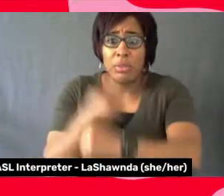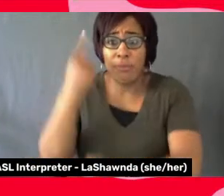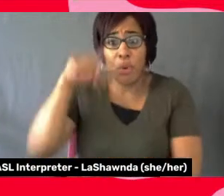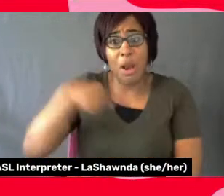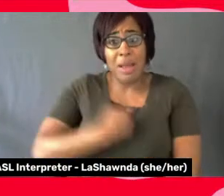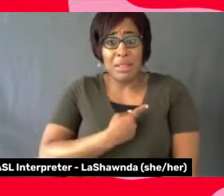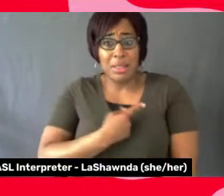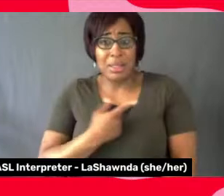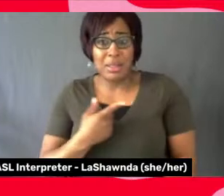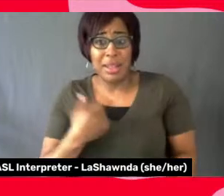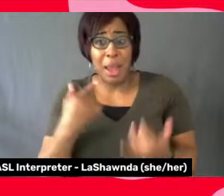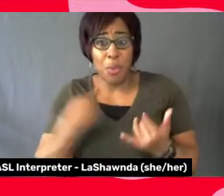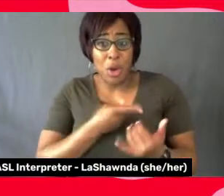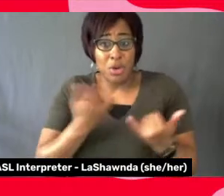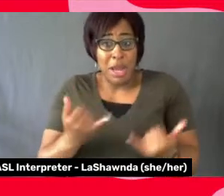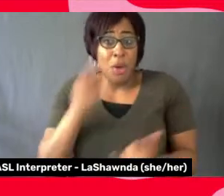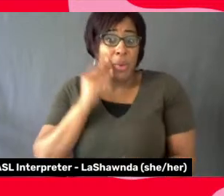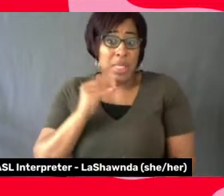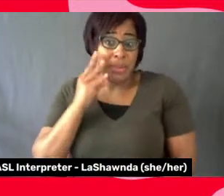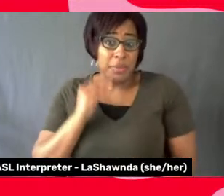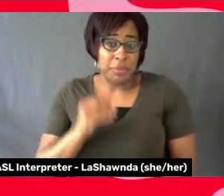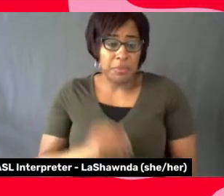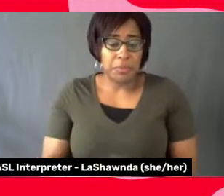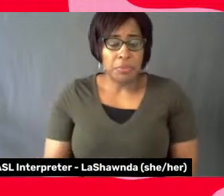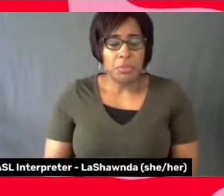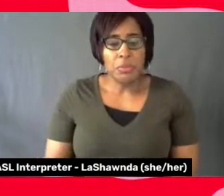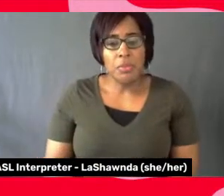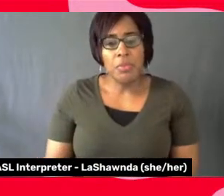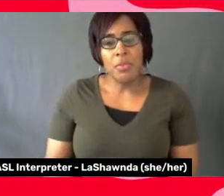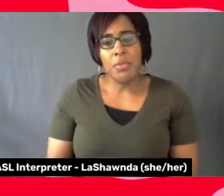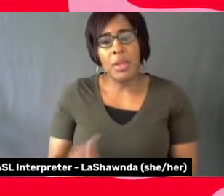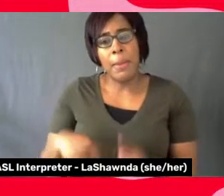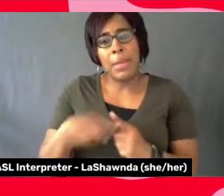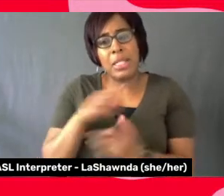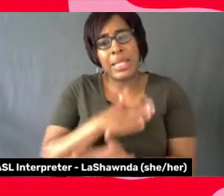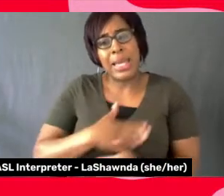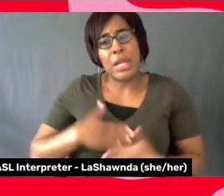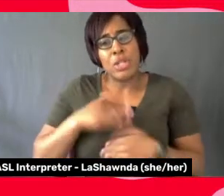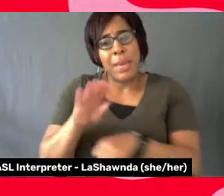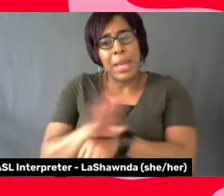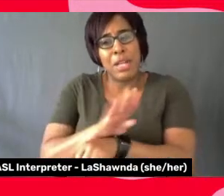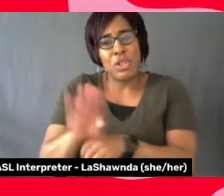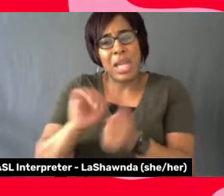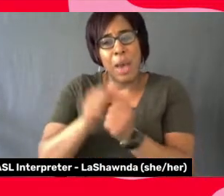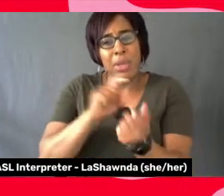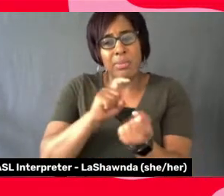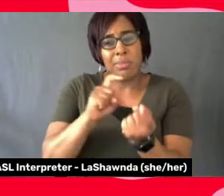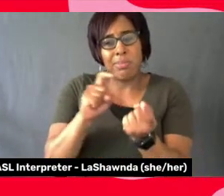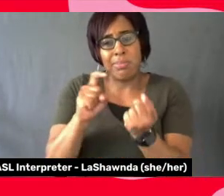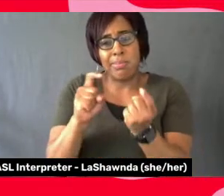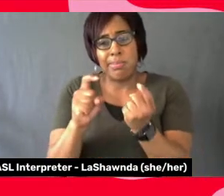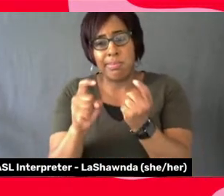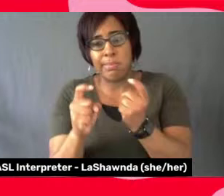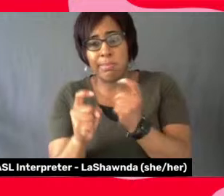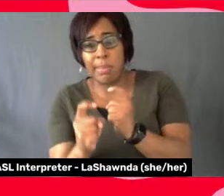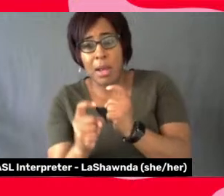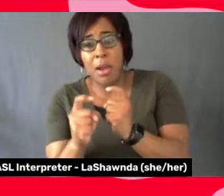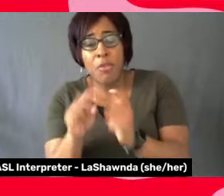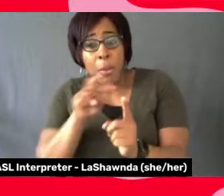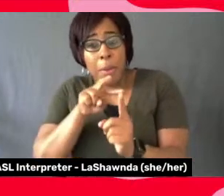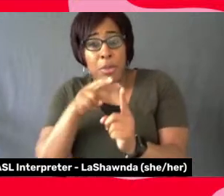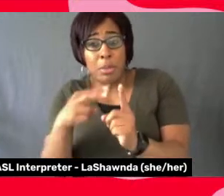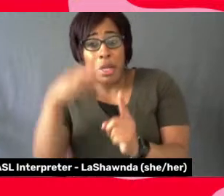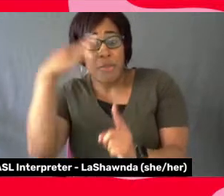And also looking at the evolution of the entertainment industry through Black women's eyes. We'd never seen that before.